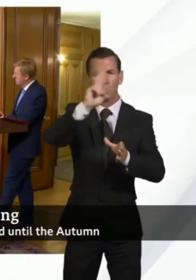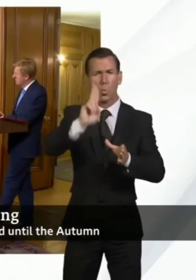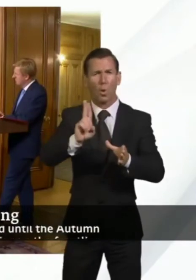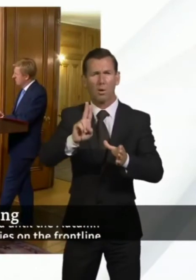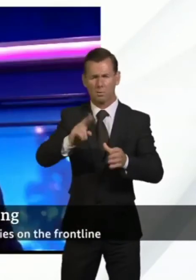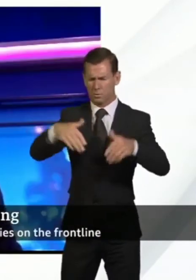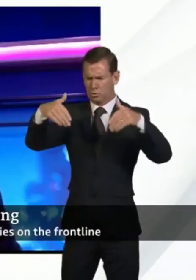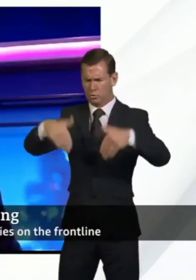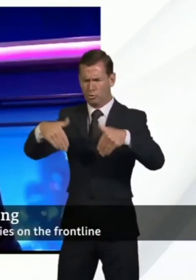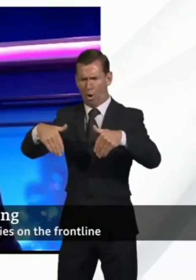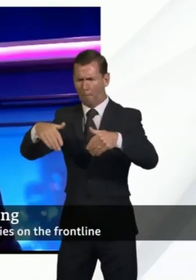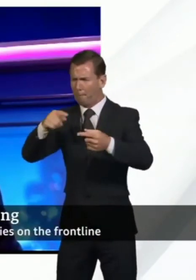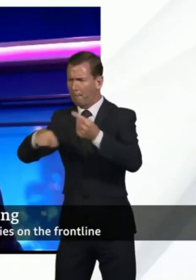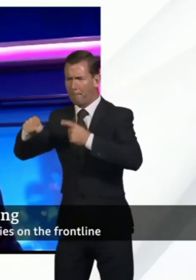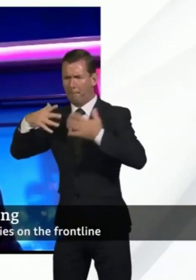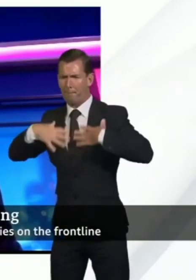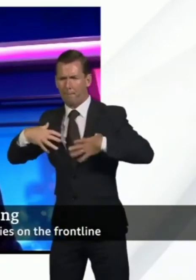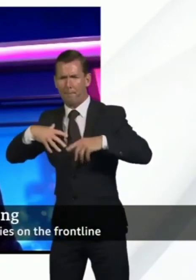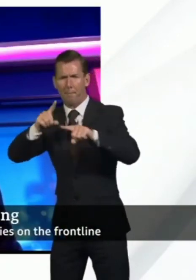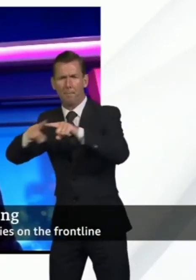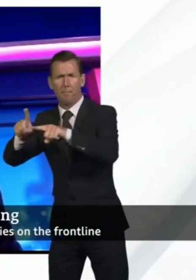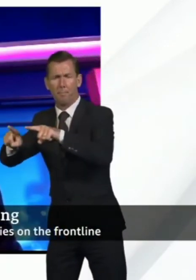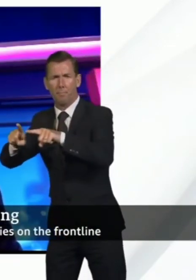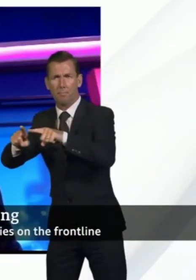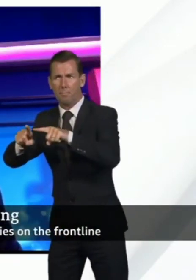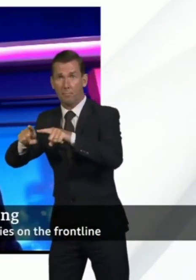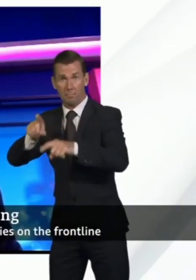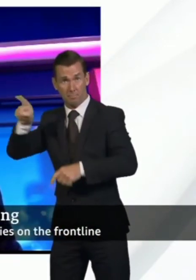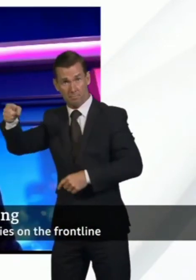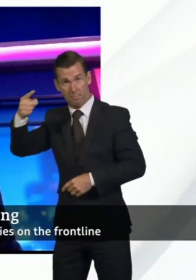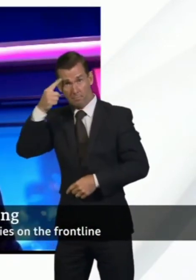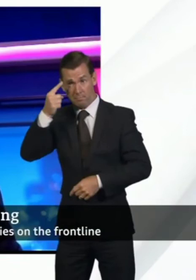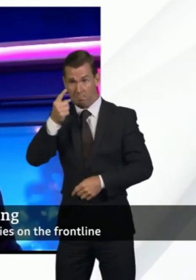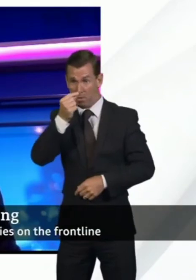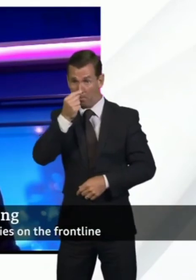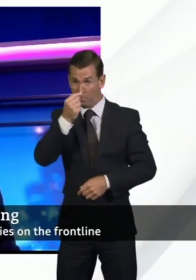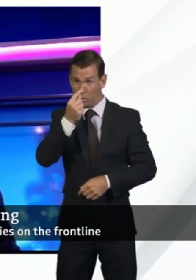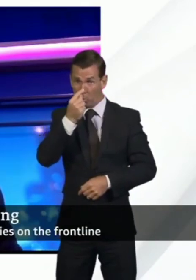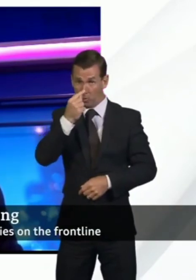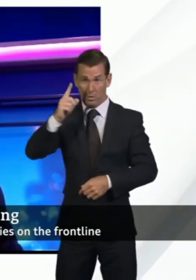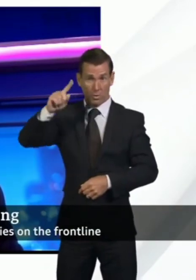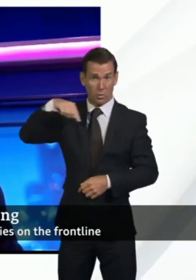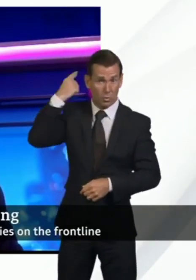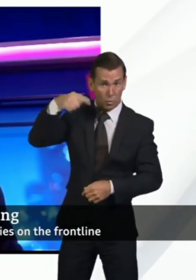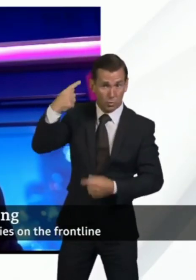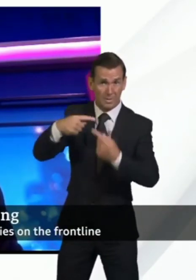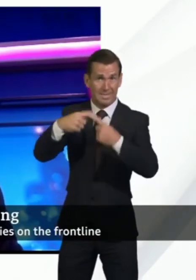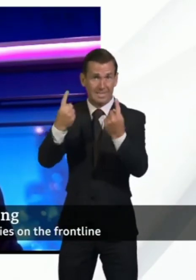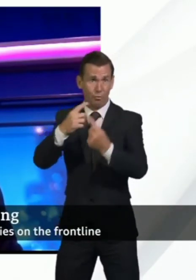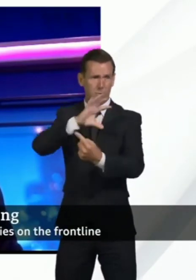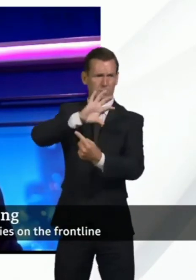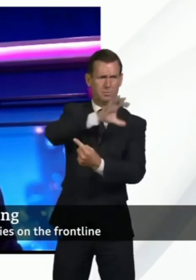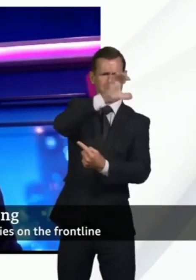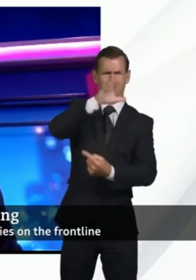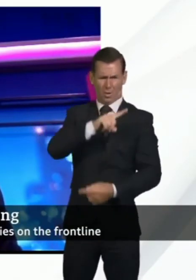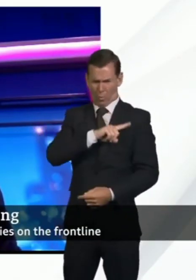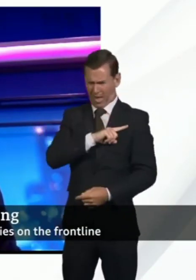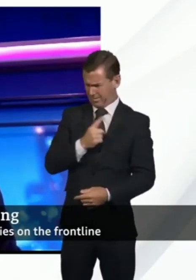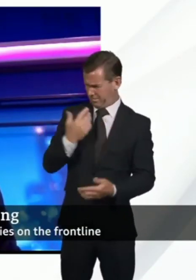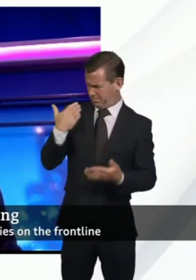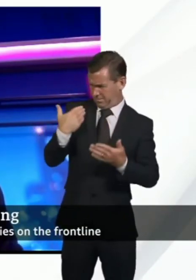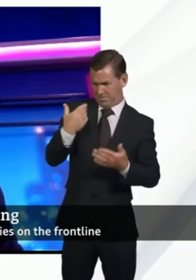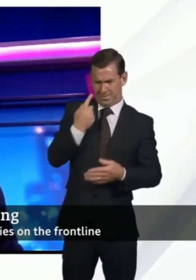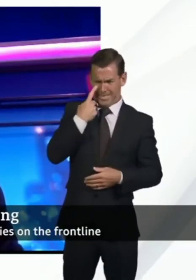are you allowing the possibility that this could happen on a region-by-region basis? Because as I say, if there are literally no new cases in London,